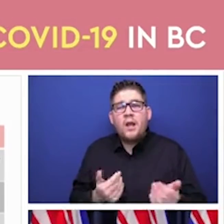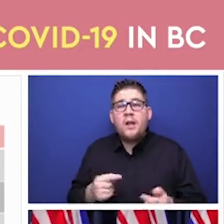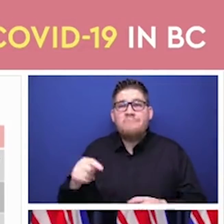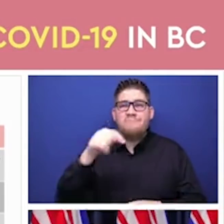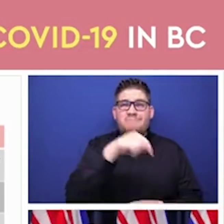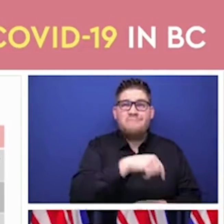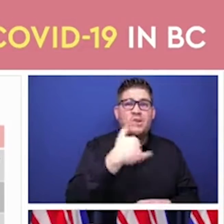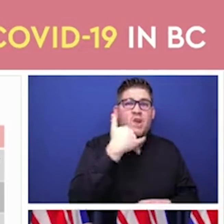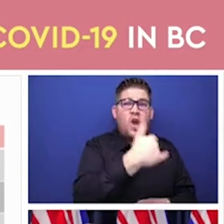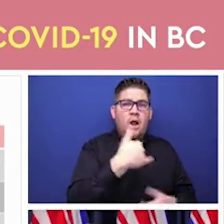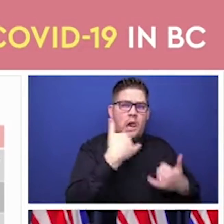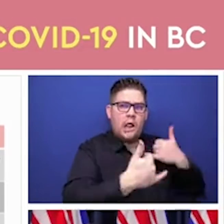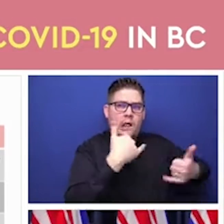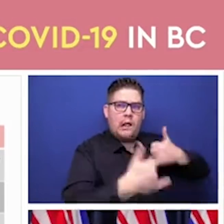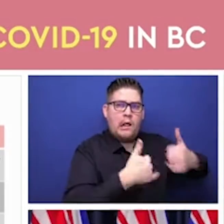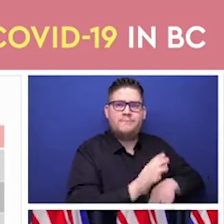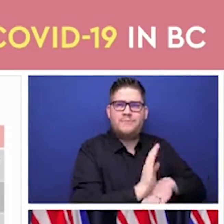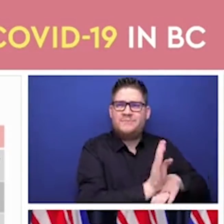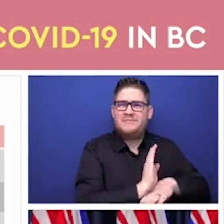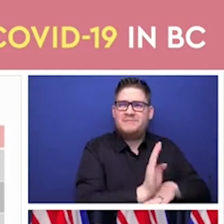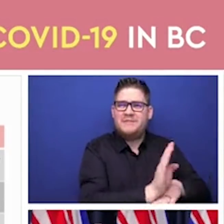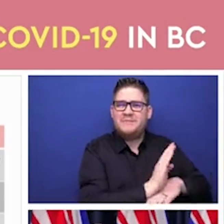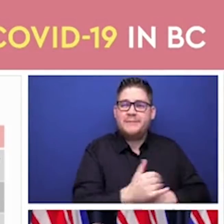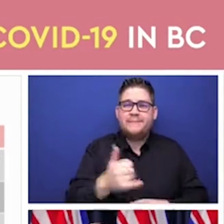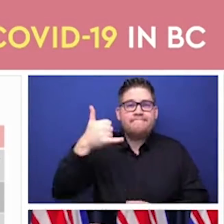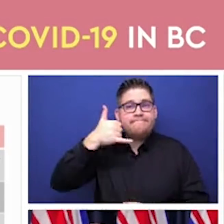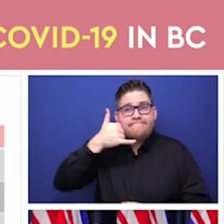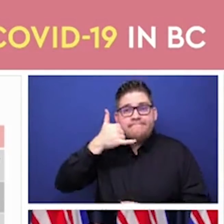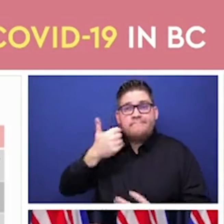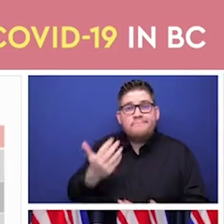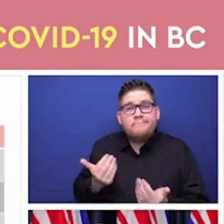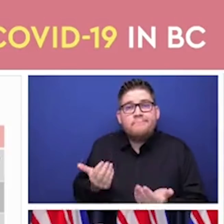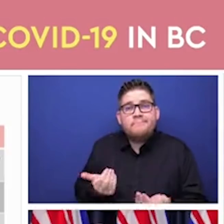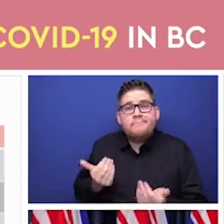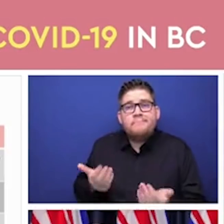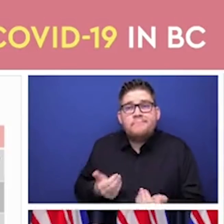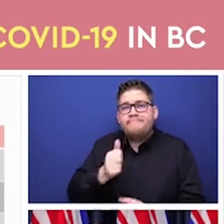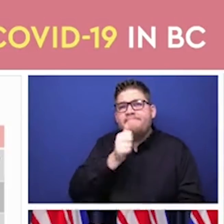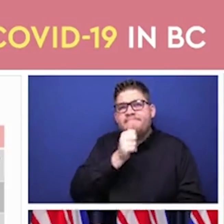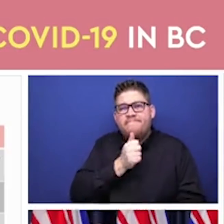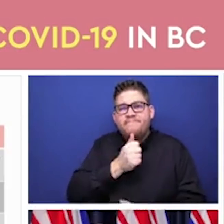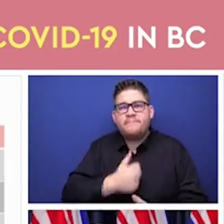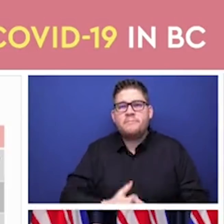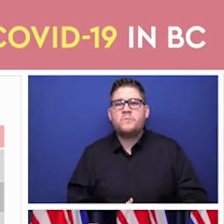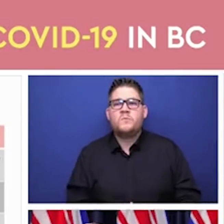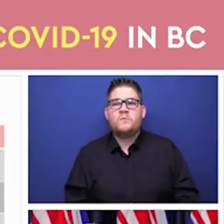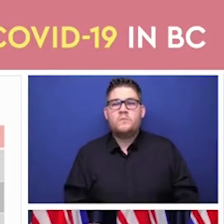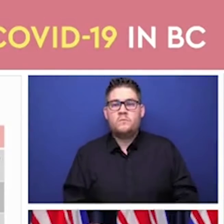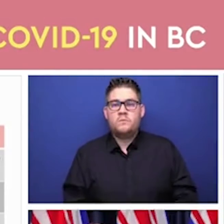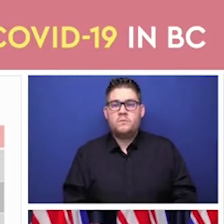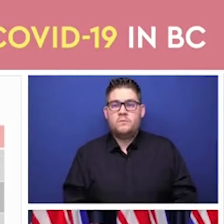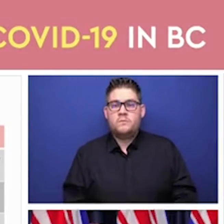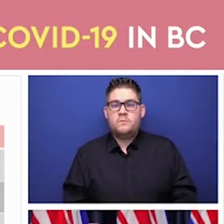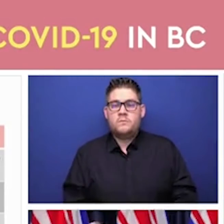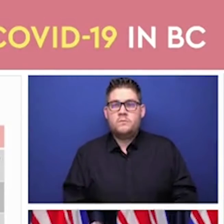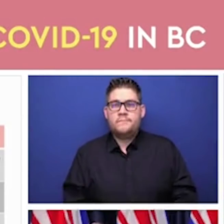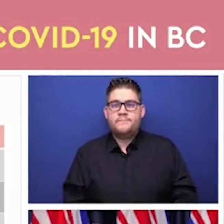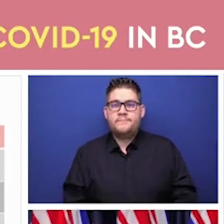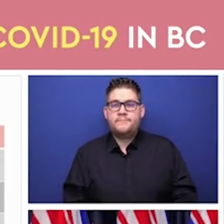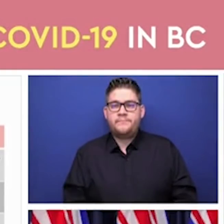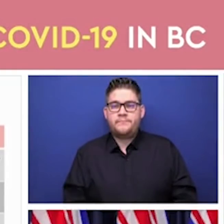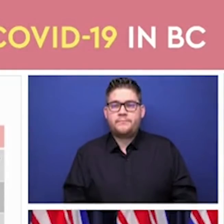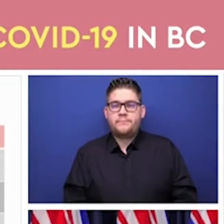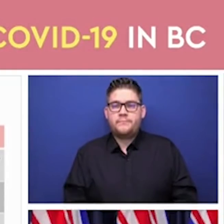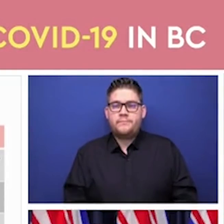And if Mrs. McWhinney's daughter or neighbour is calling on her behalf, no problem. The booking will be made. The contact information will be